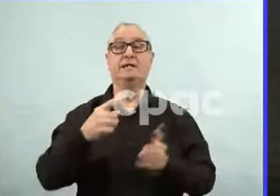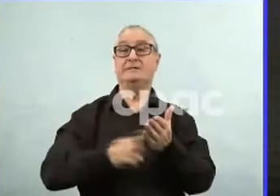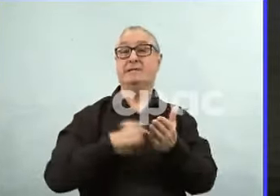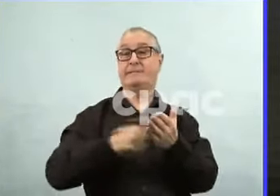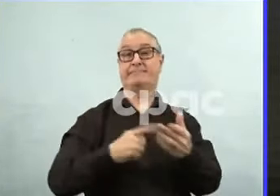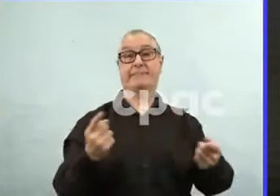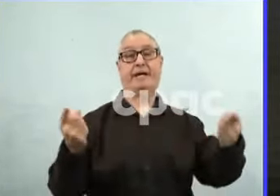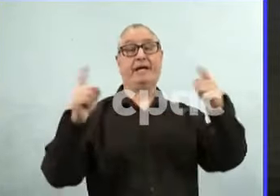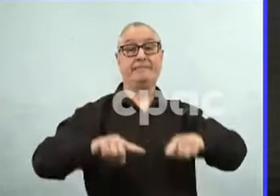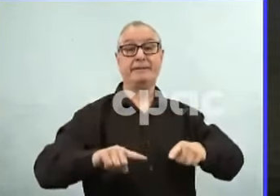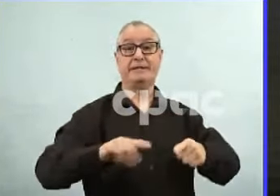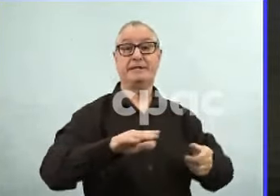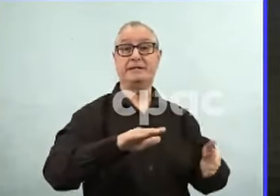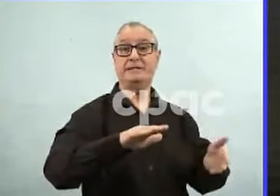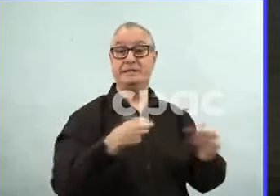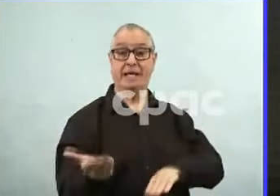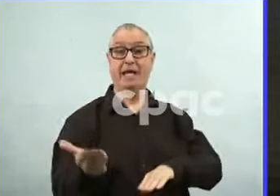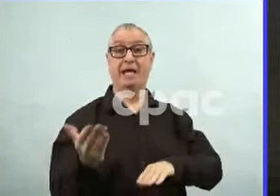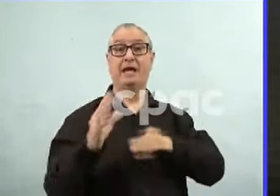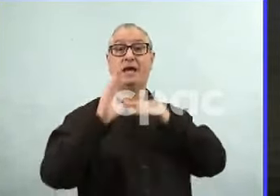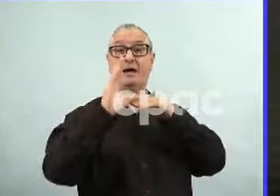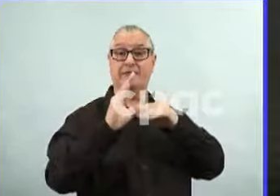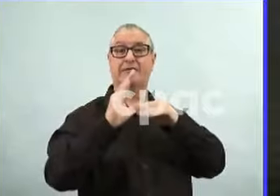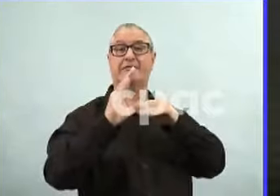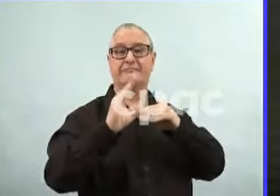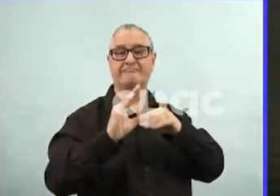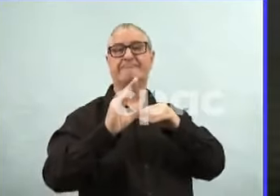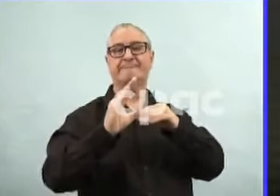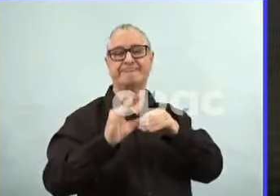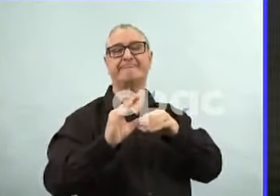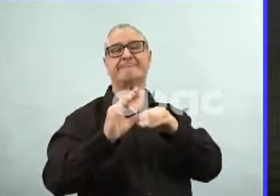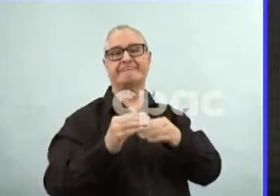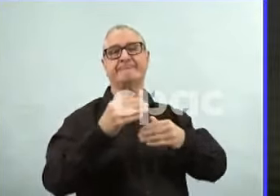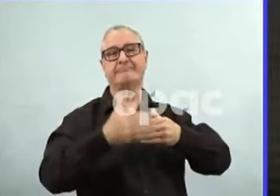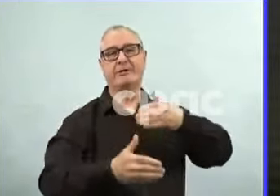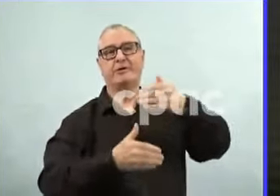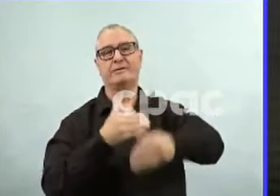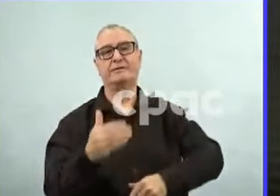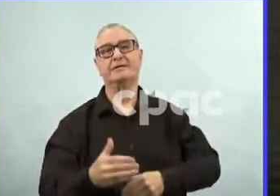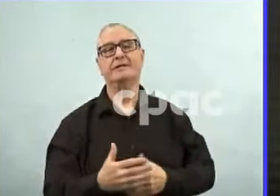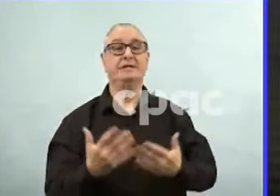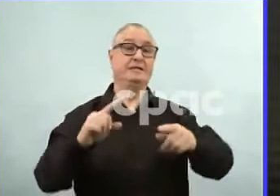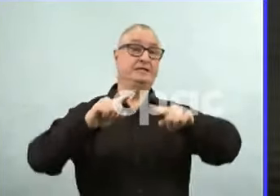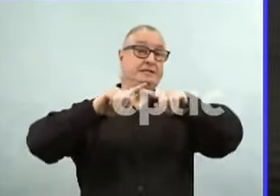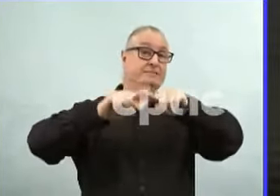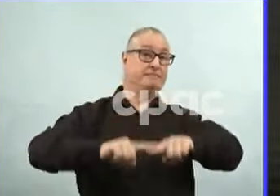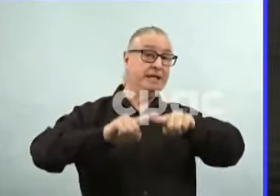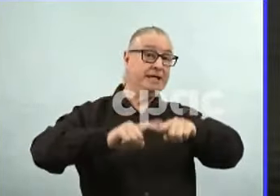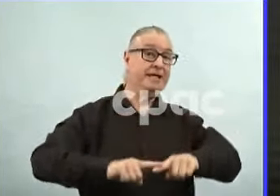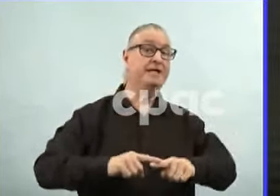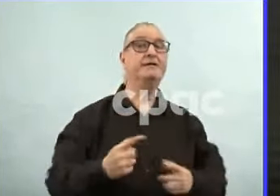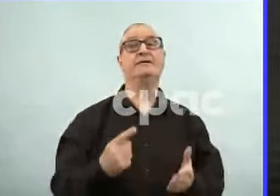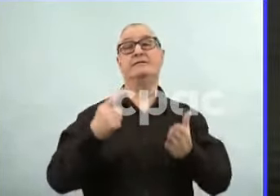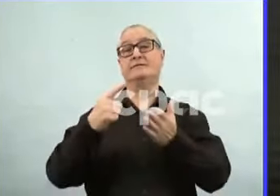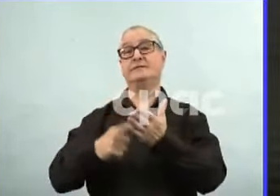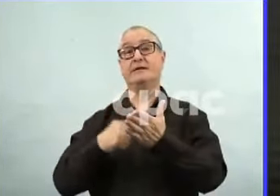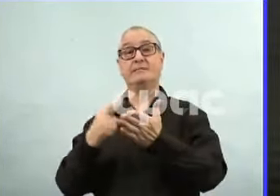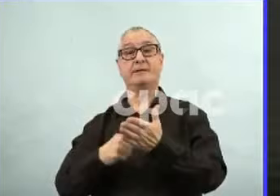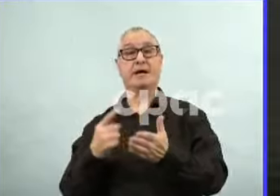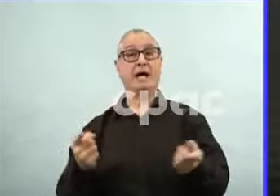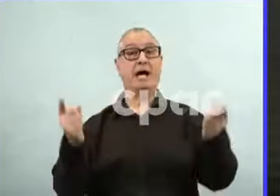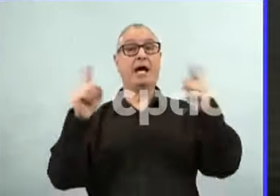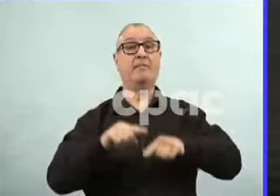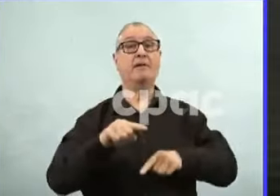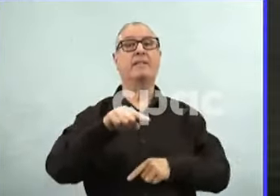information comes in, whether it's a medical examiner report that comes in. You know, it was a postmortem that was a test positive versus not. But